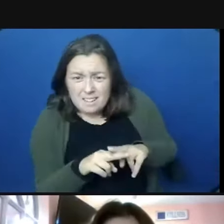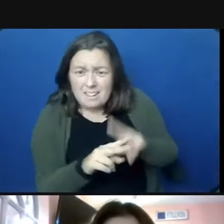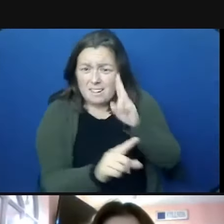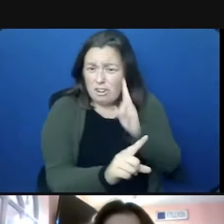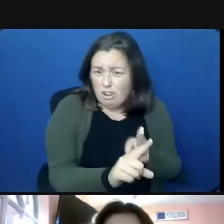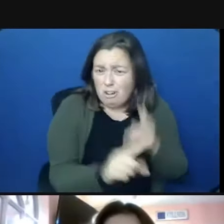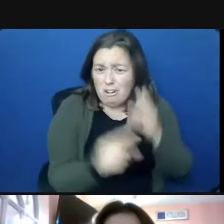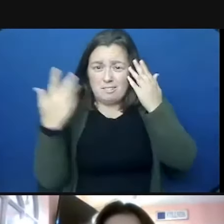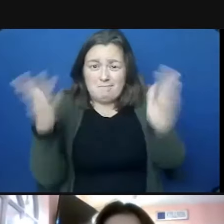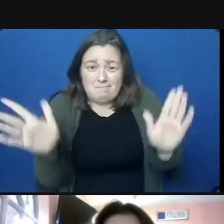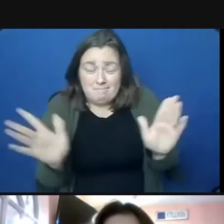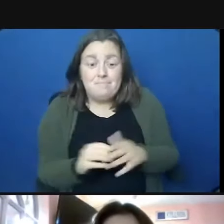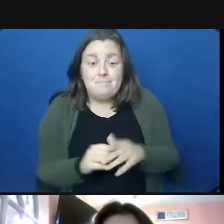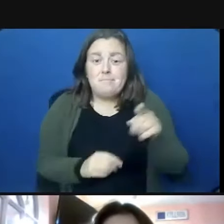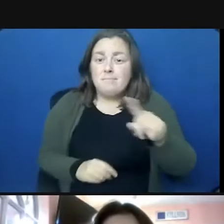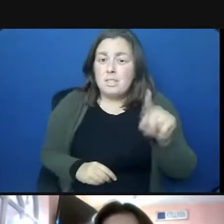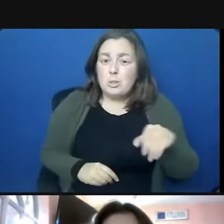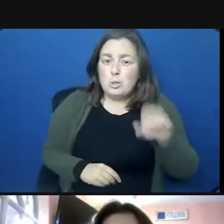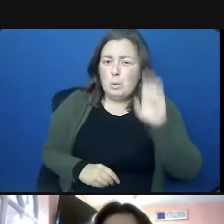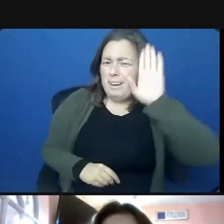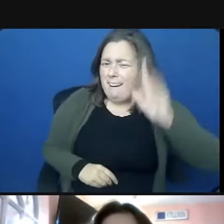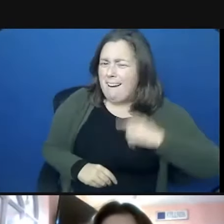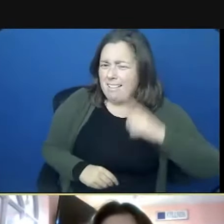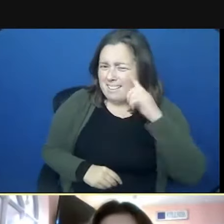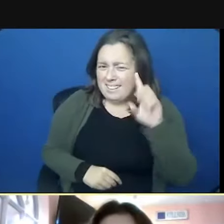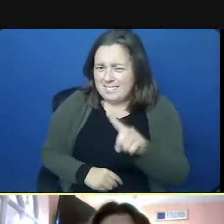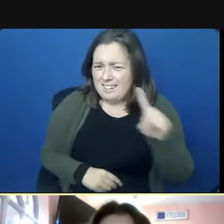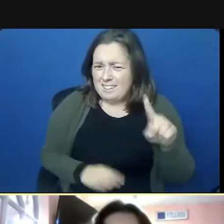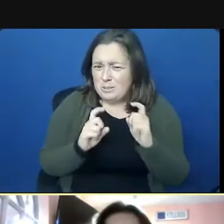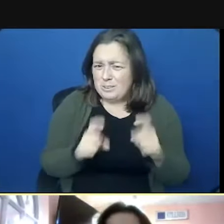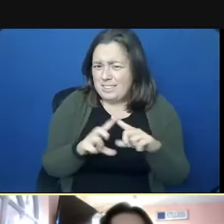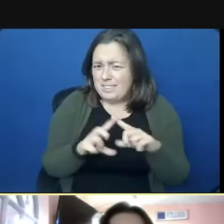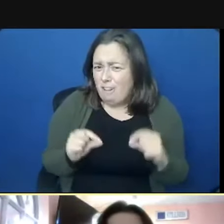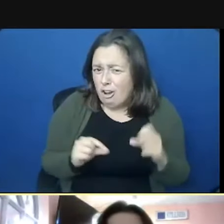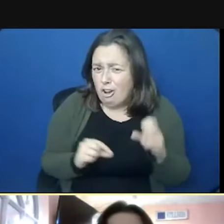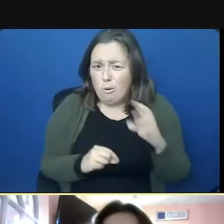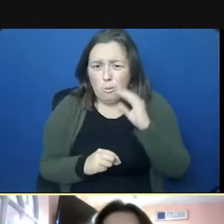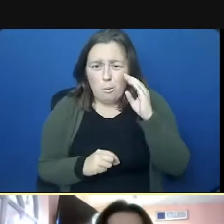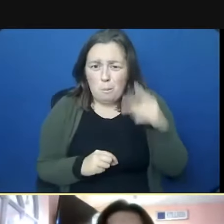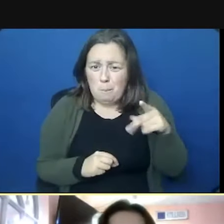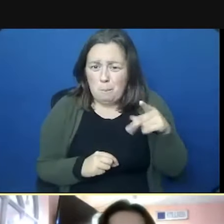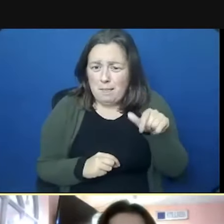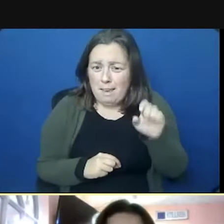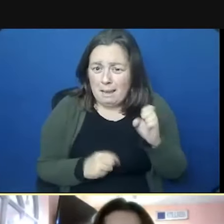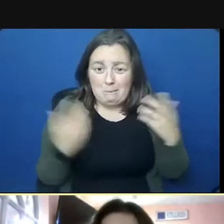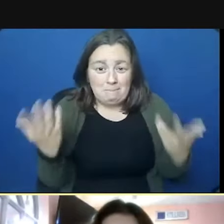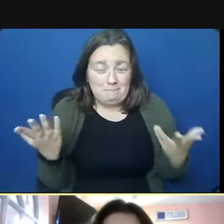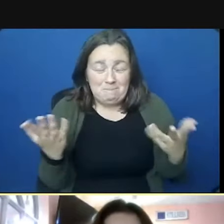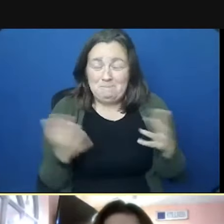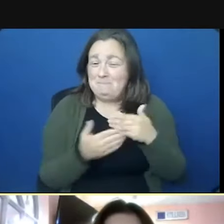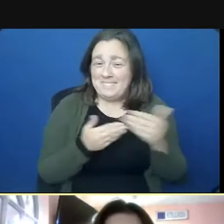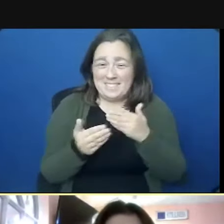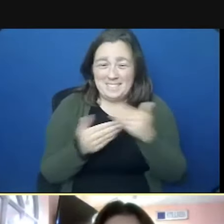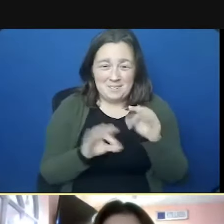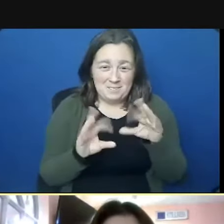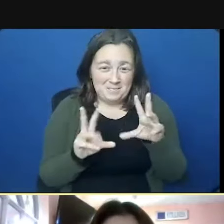Dunkin' gift card or something, something of that sort. I'm pretty sure it's like a Dunkin' or a Homeplate gift card. But either way, it's going to be